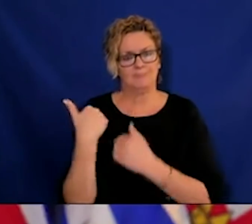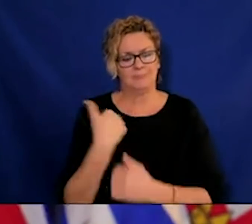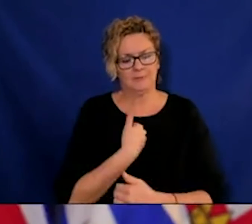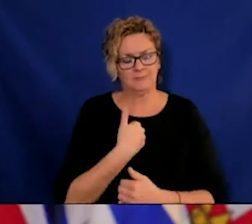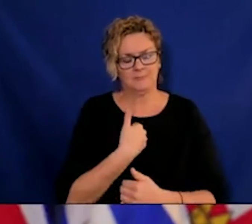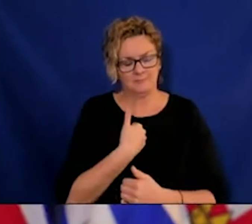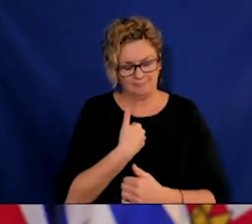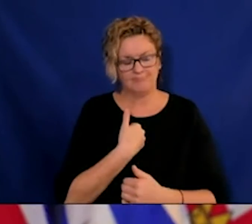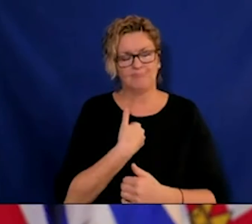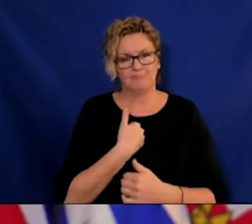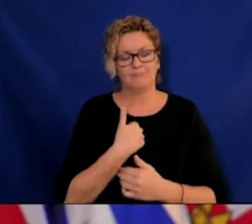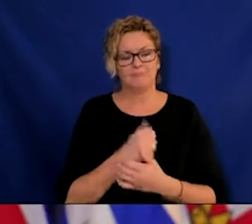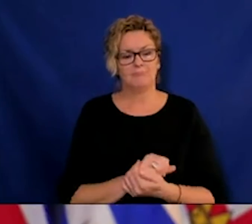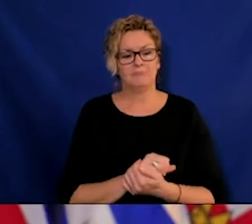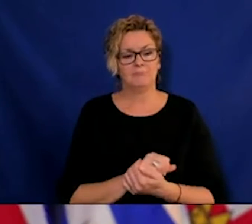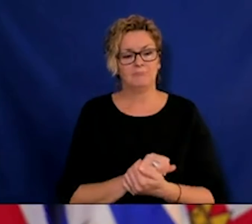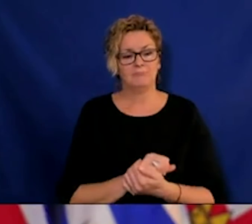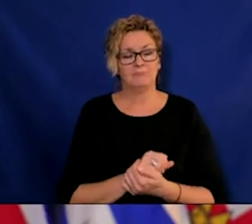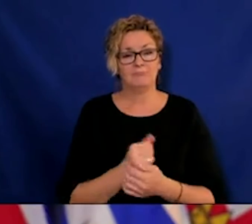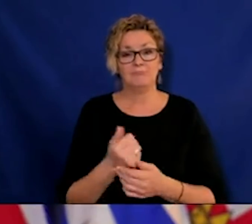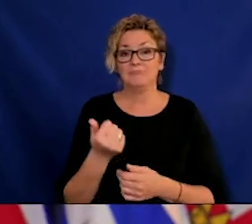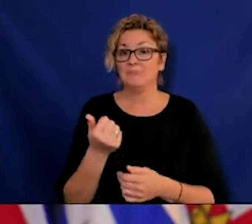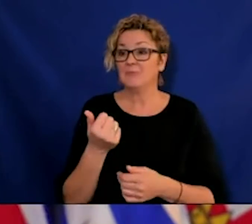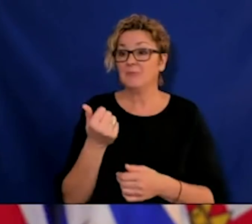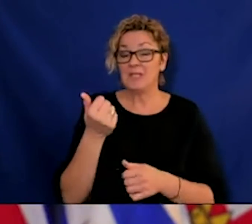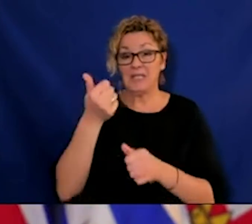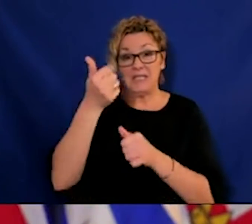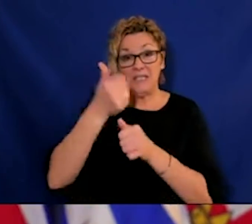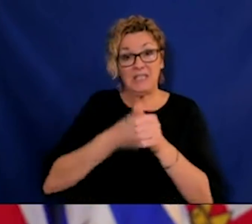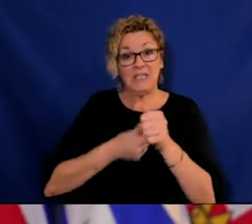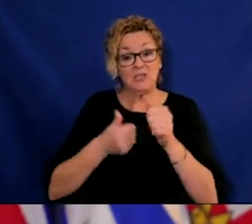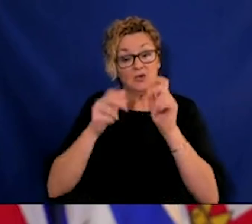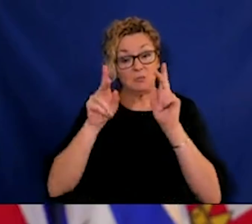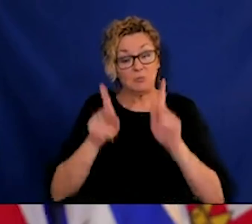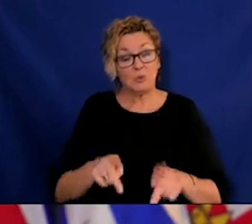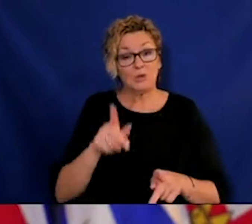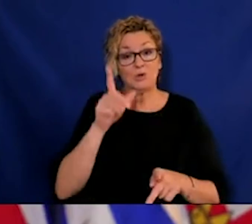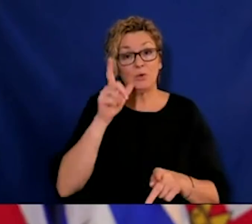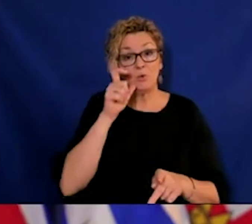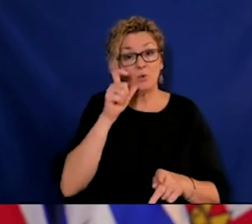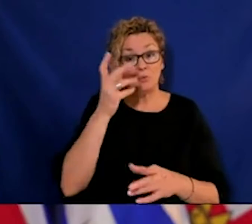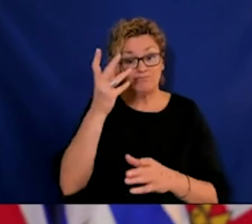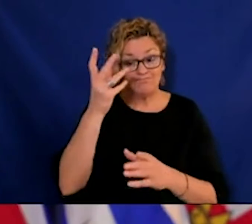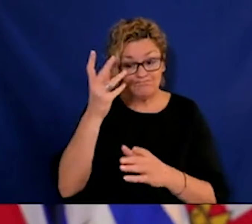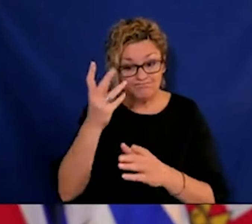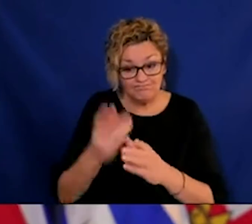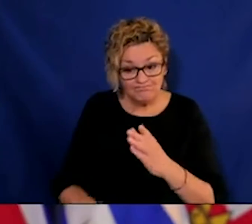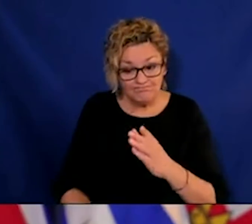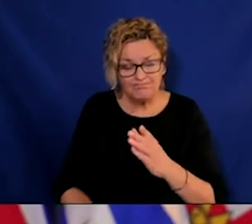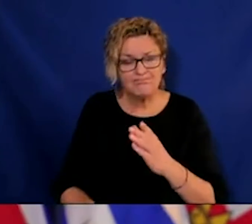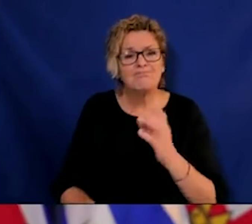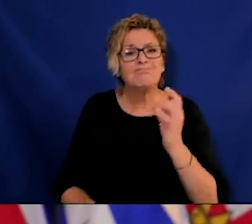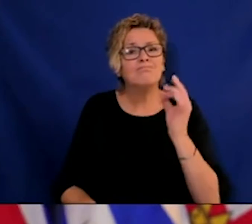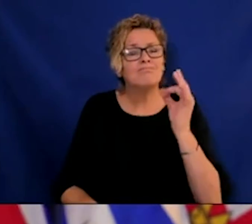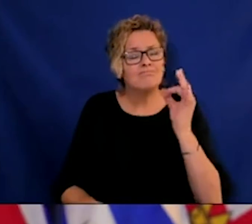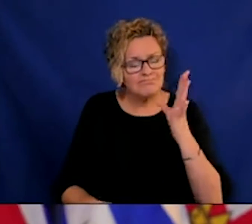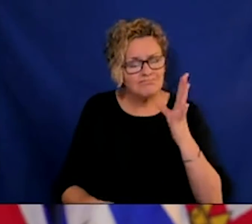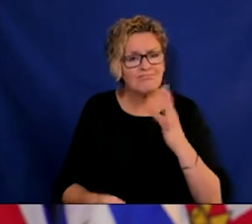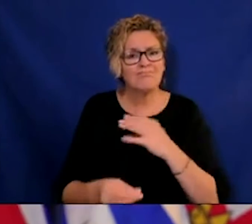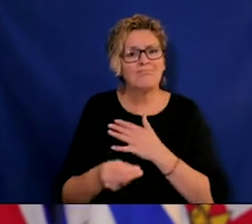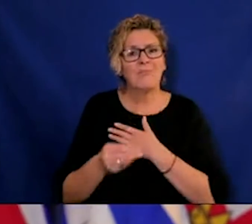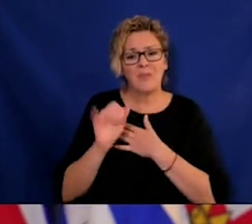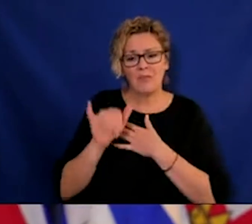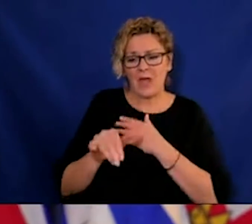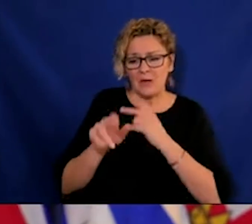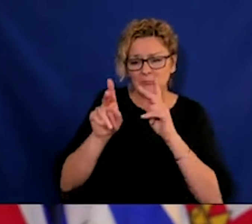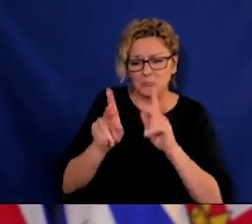enormous. I feel them today, and we feel them every day. know every care aid, and nurse, and doctor, and support